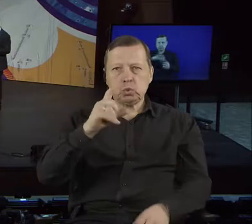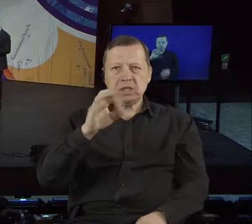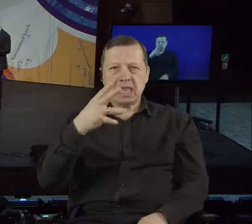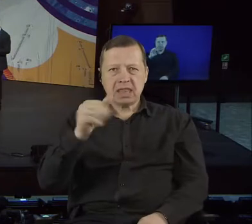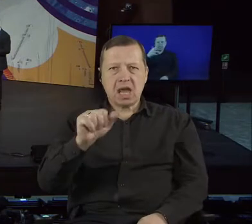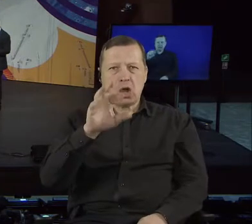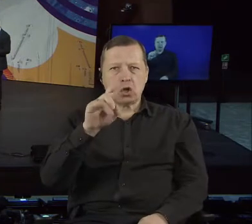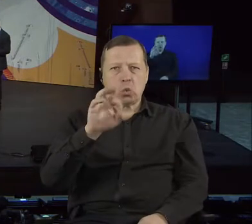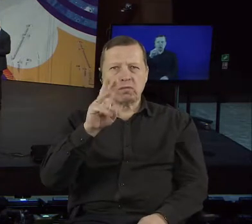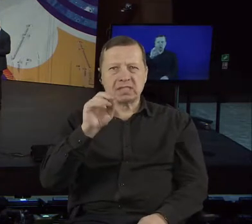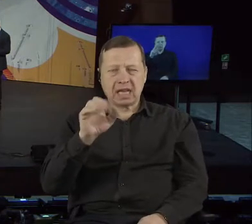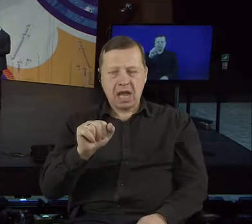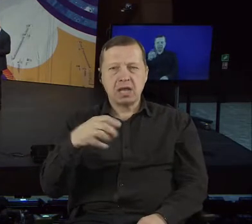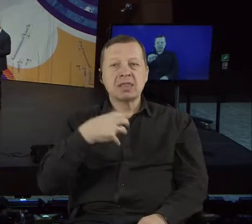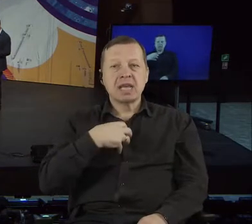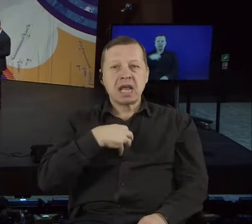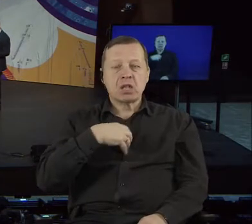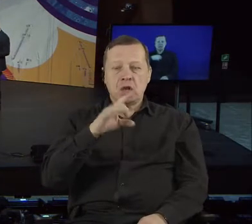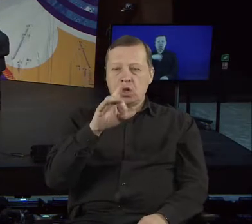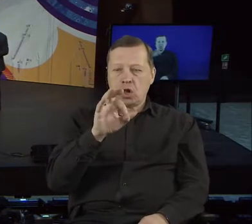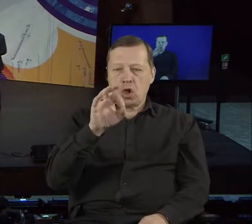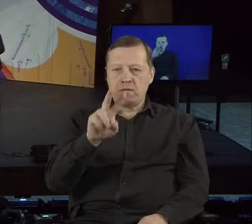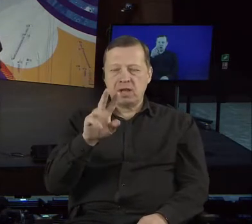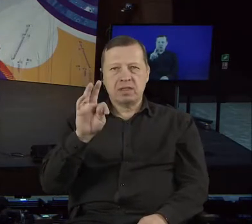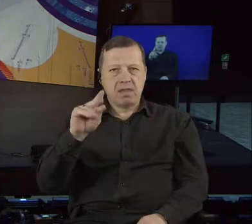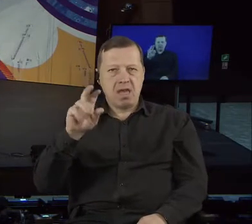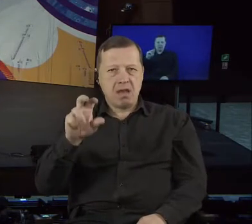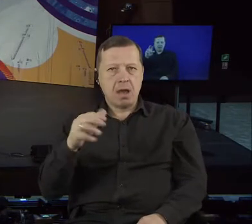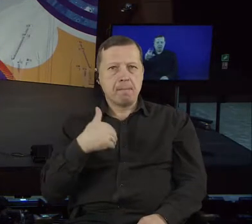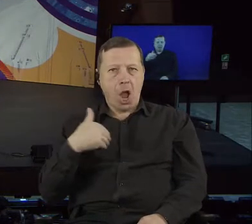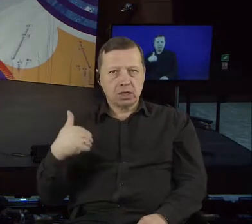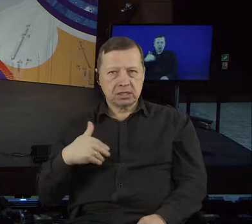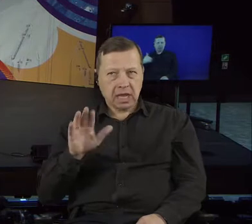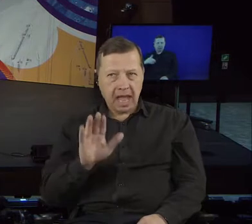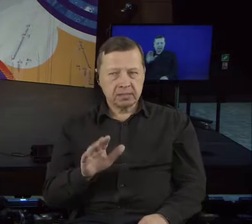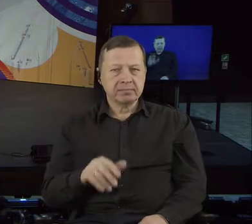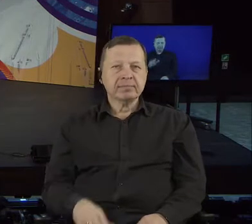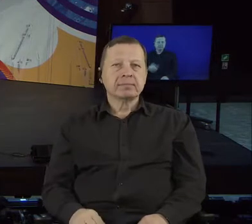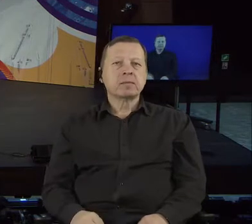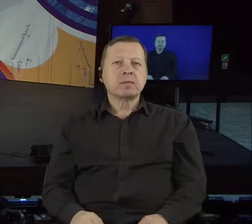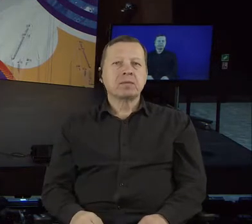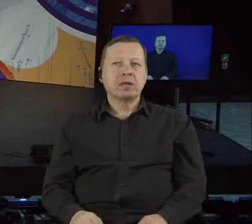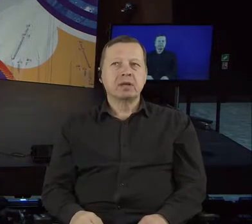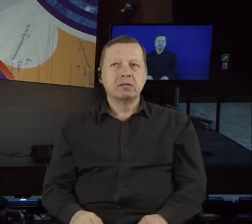Programme, Poland's largest initiative aimed at bringing the digital revolution to the public sector,